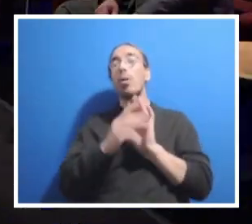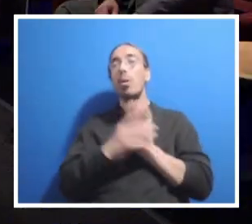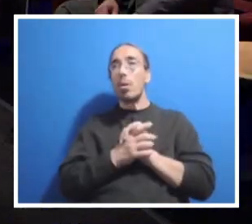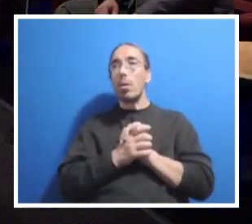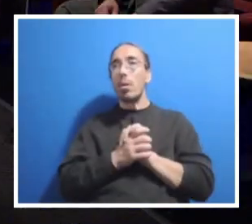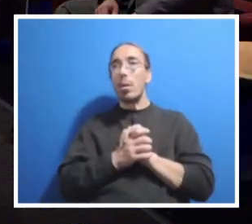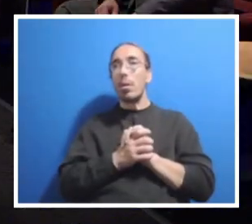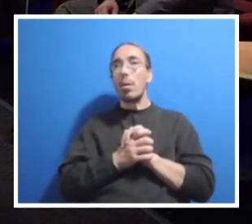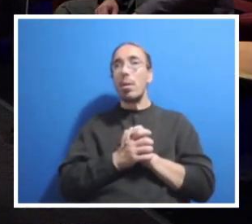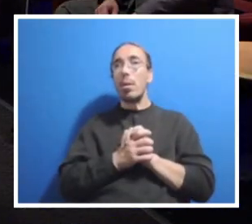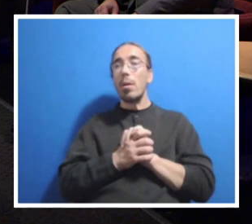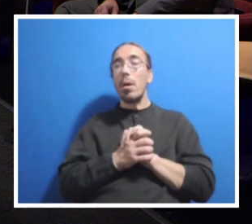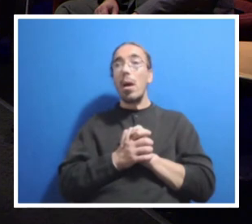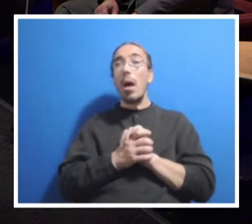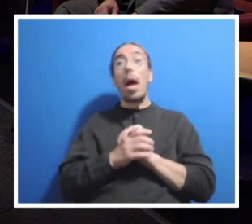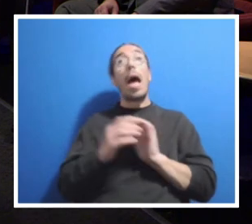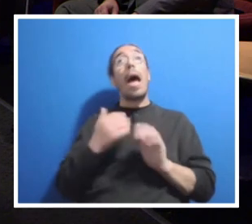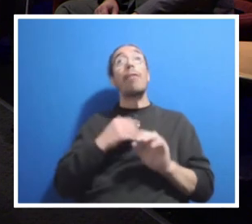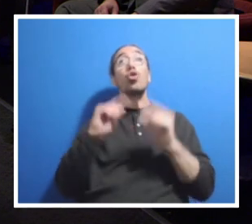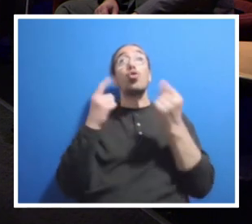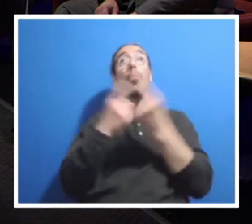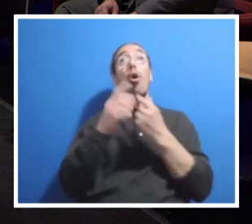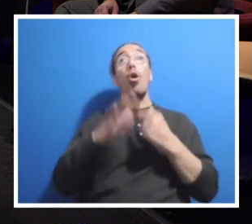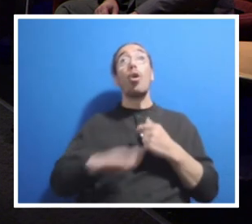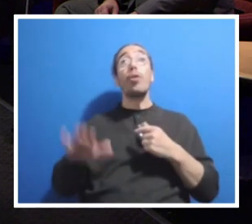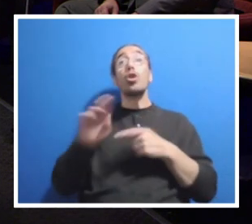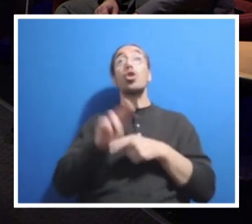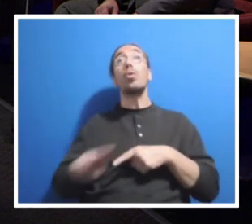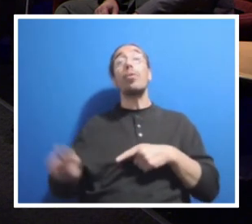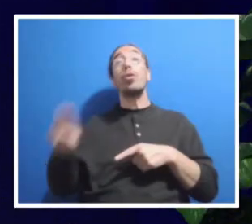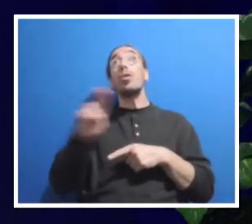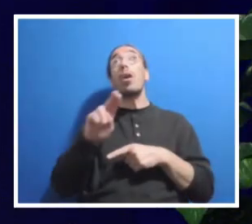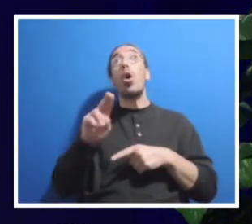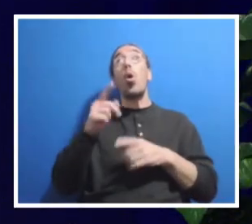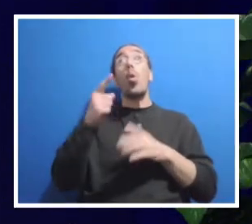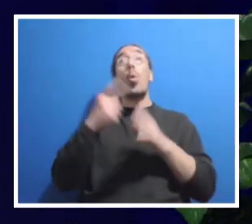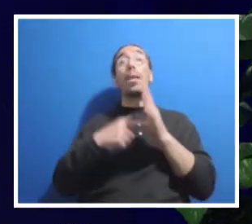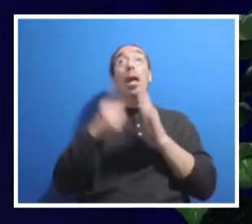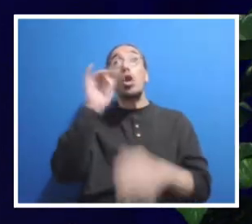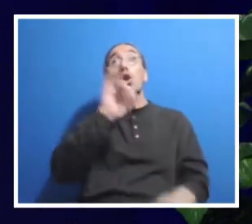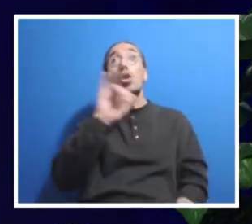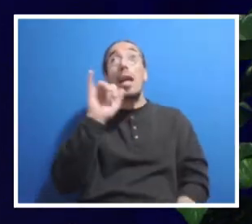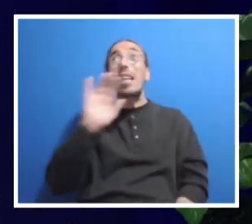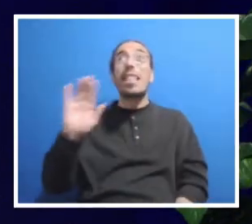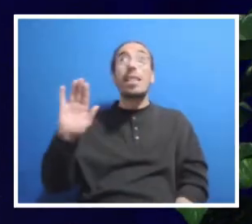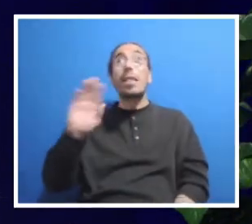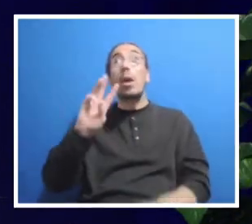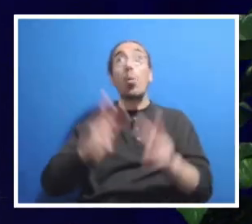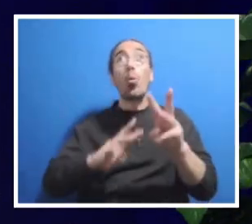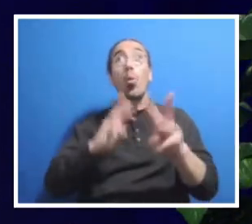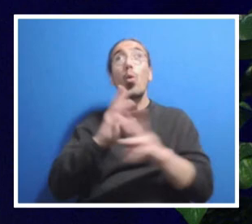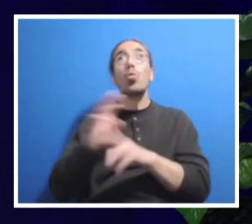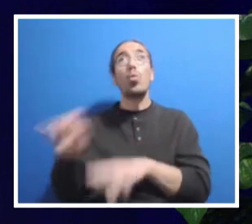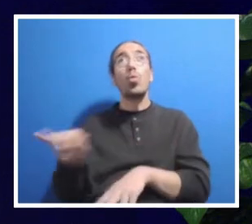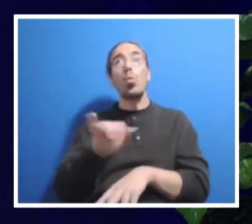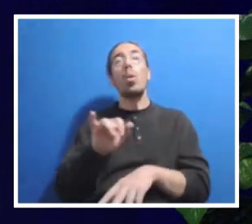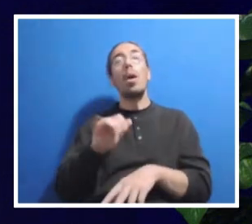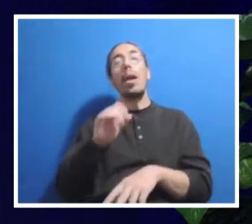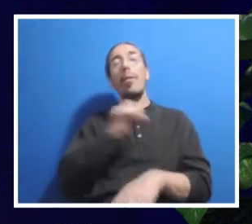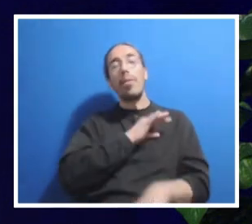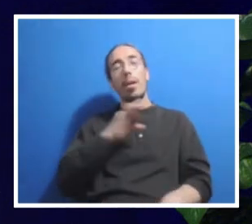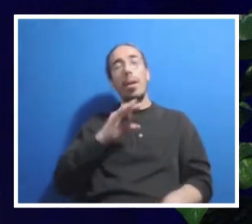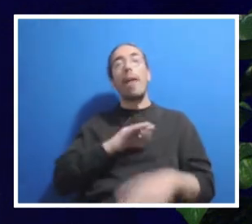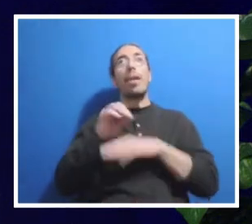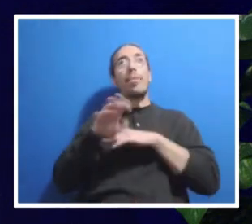group across the university helping us think about what that looks like in their worlds too, right? So we have the staff advisory council,